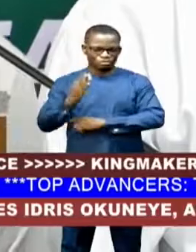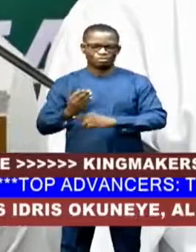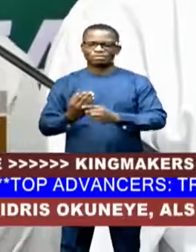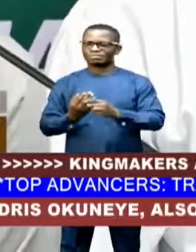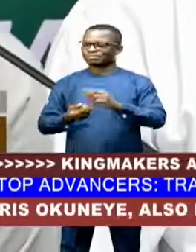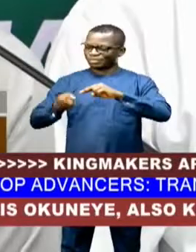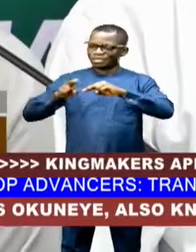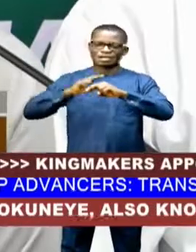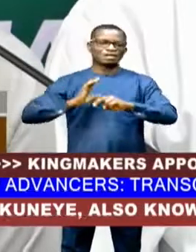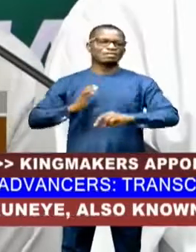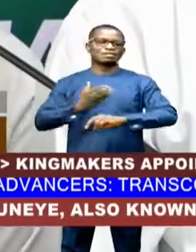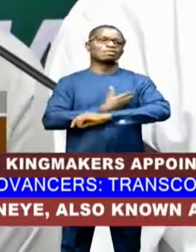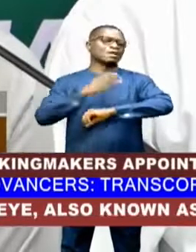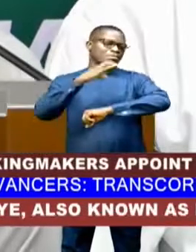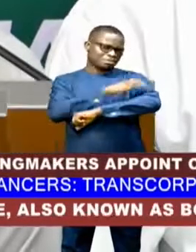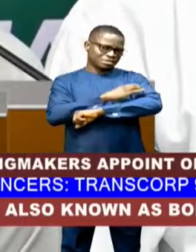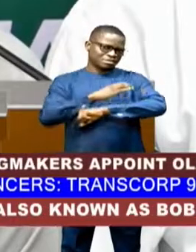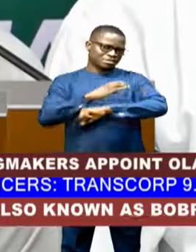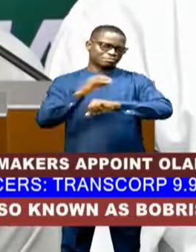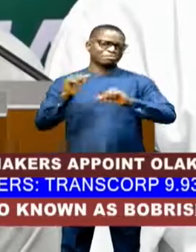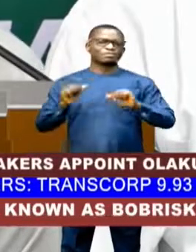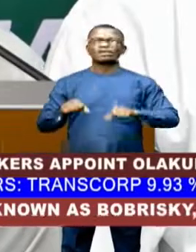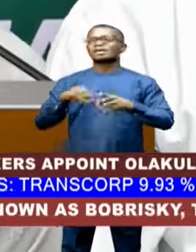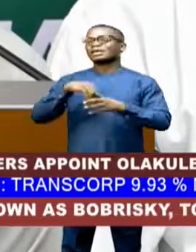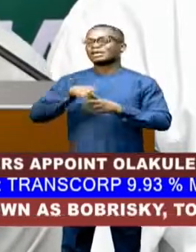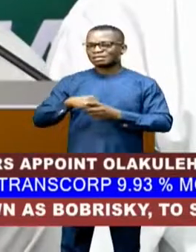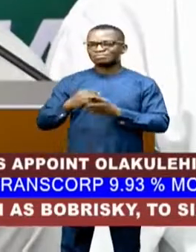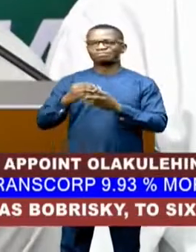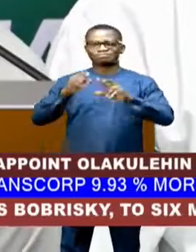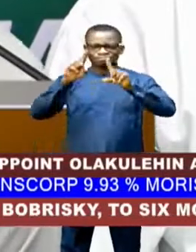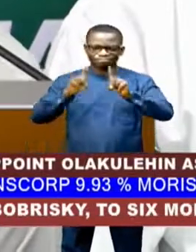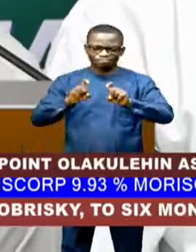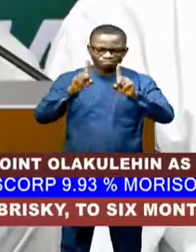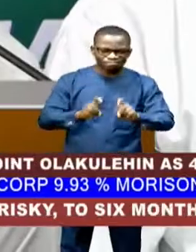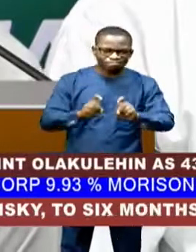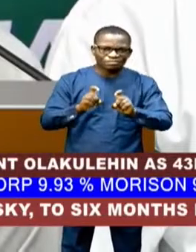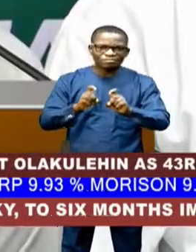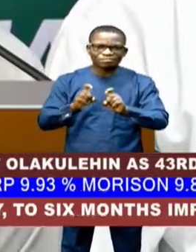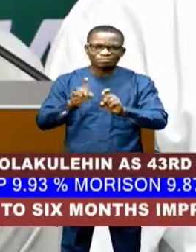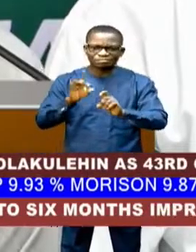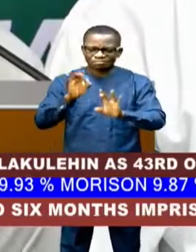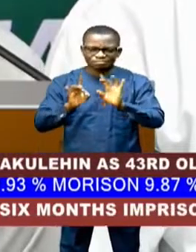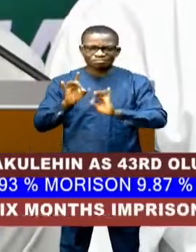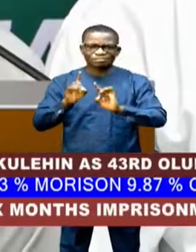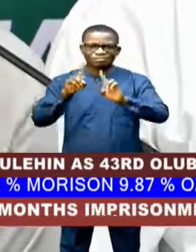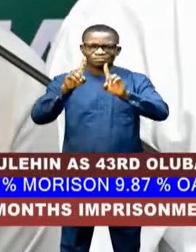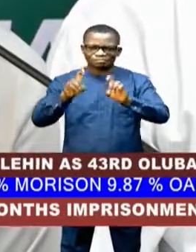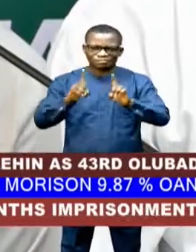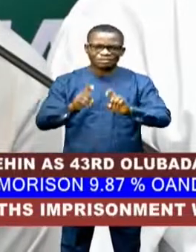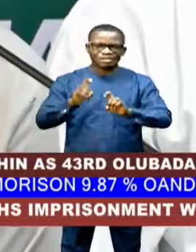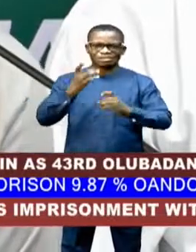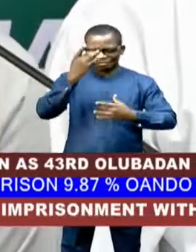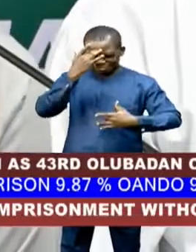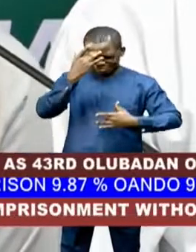in diagnosing, detecting, diagnosing, disease of